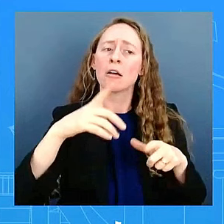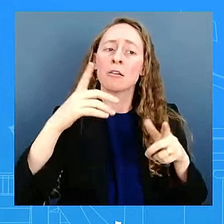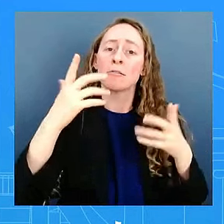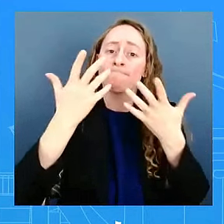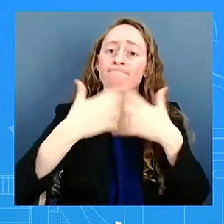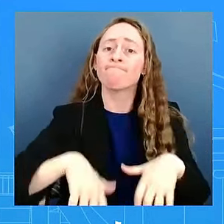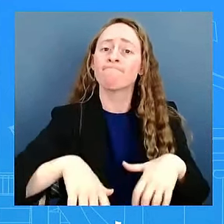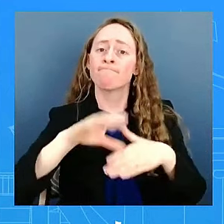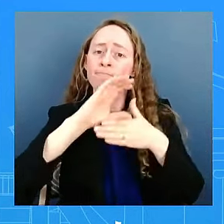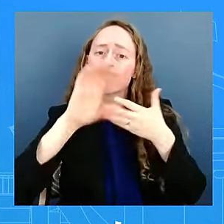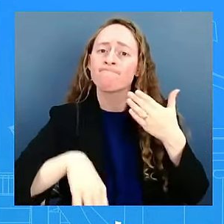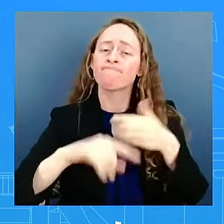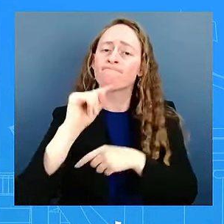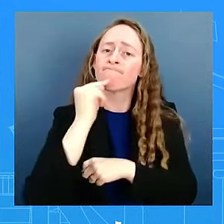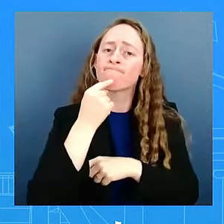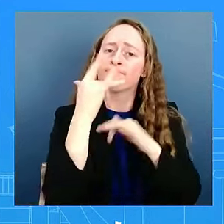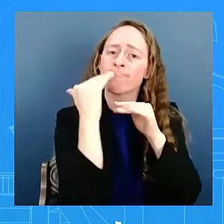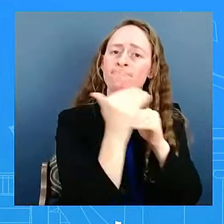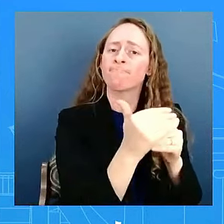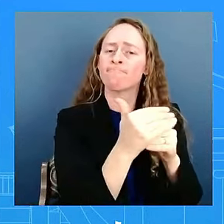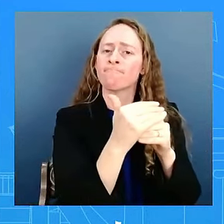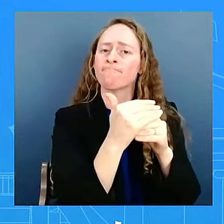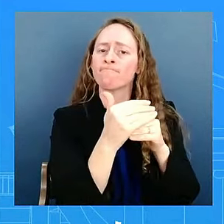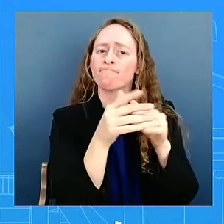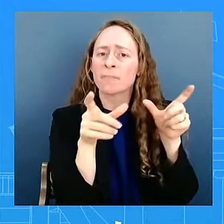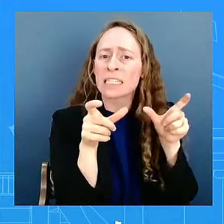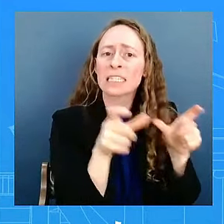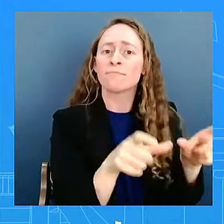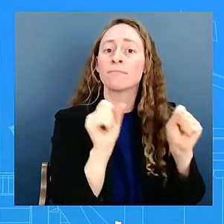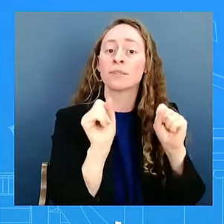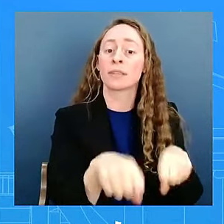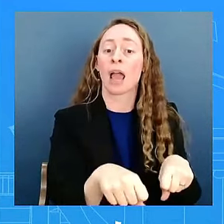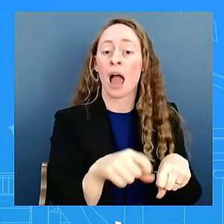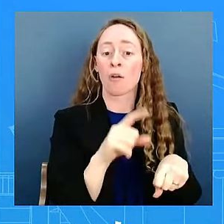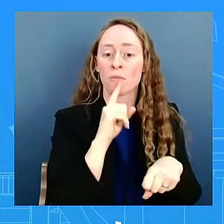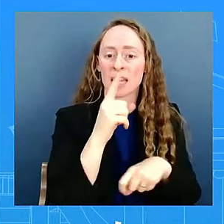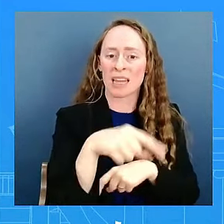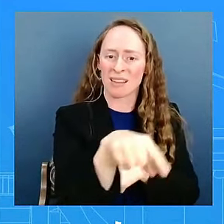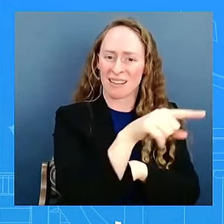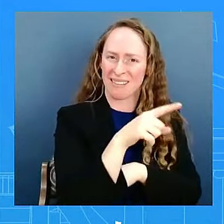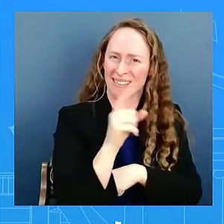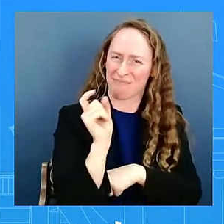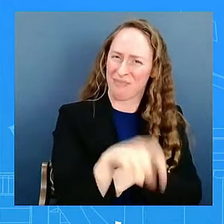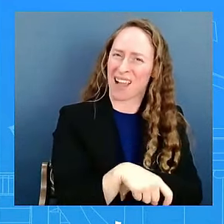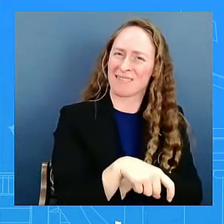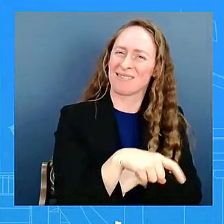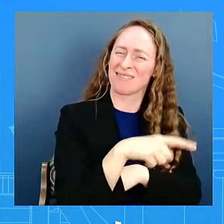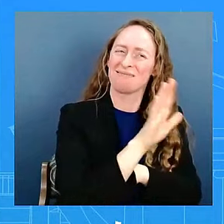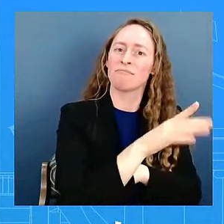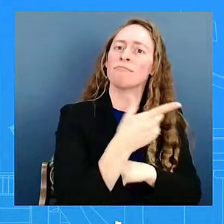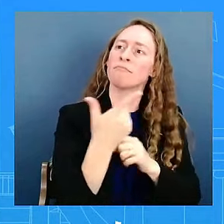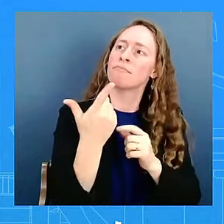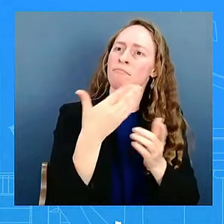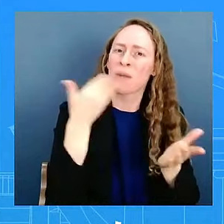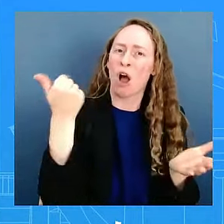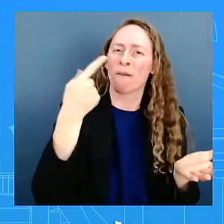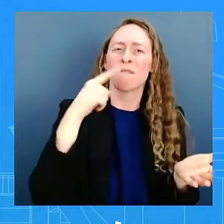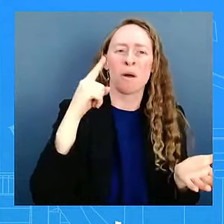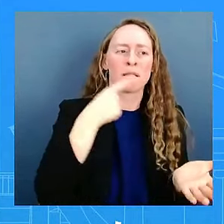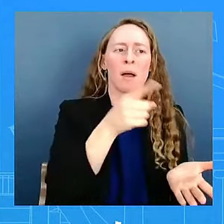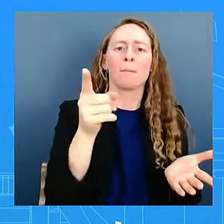interest, too, to be fully transparent and credible about what happened on Sunday. So we'll see where this goes.